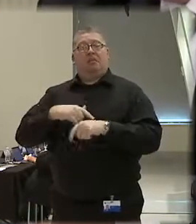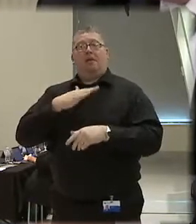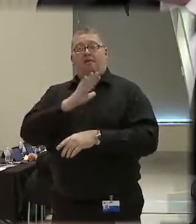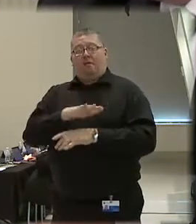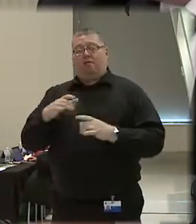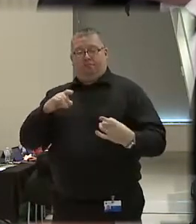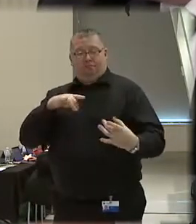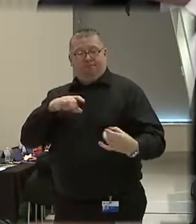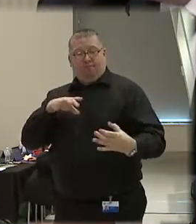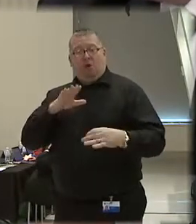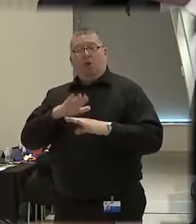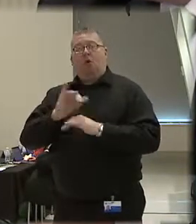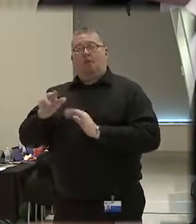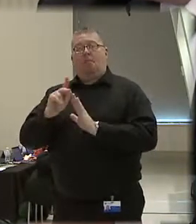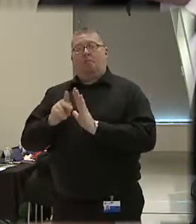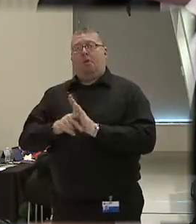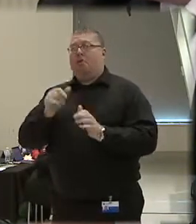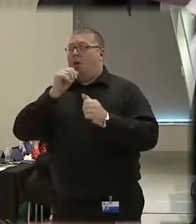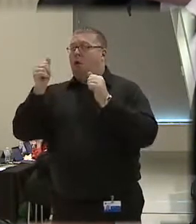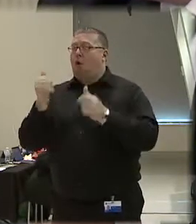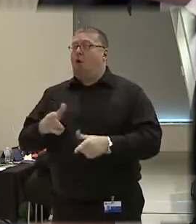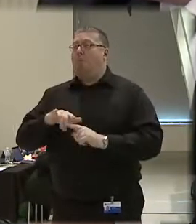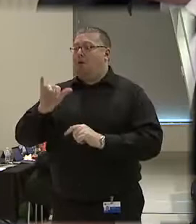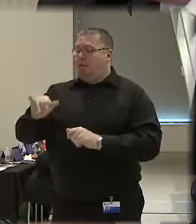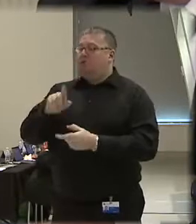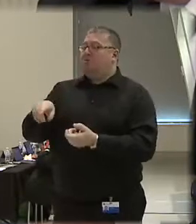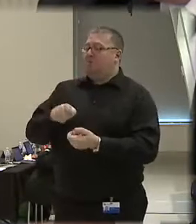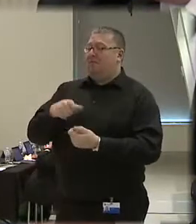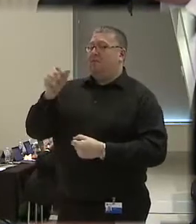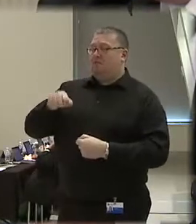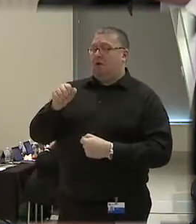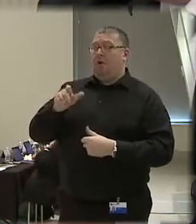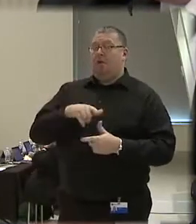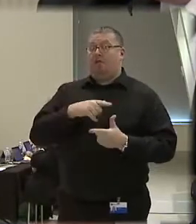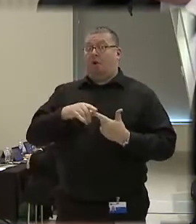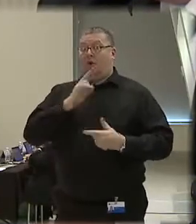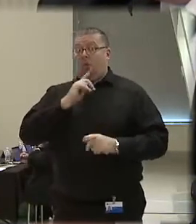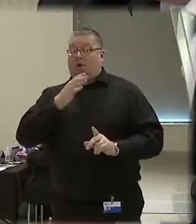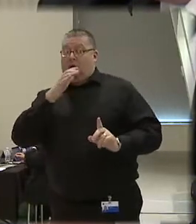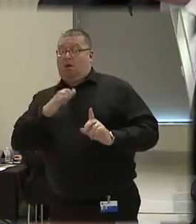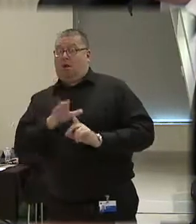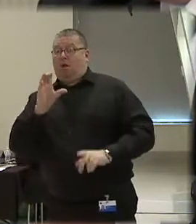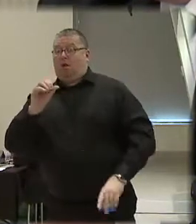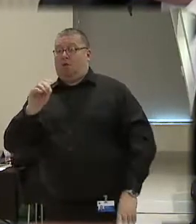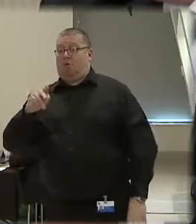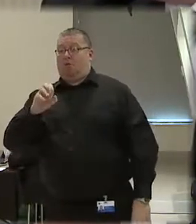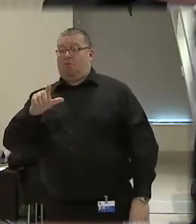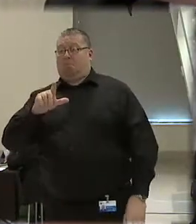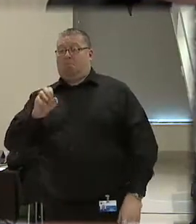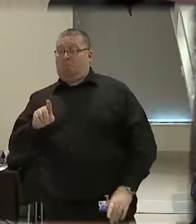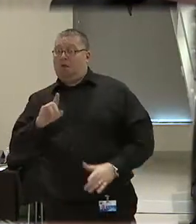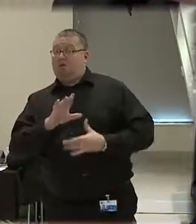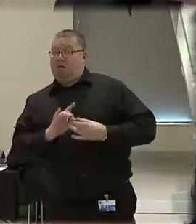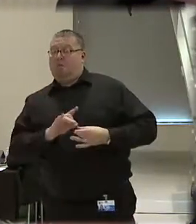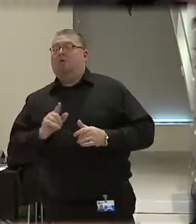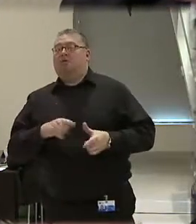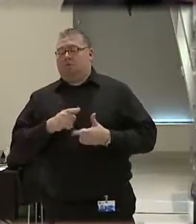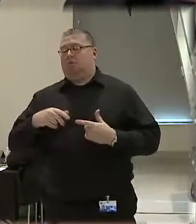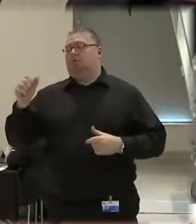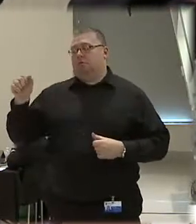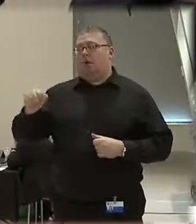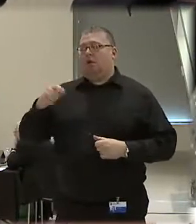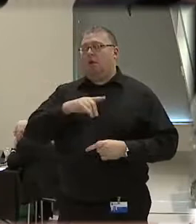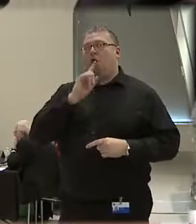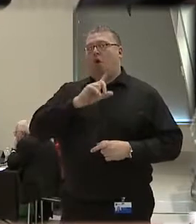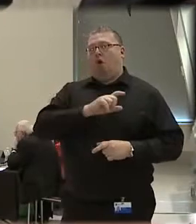on all our policies, but those specific. And yes, those are compelled statements within that internal review of all officers, so therefore they are